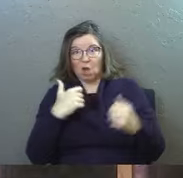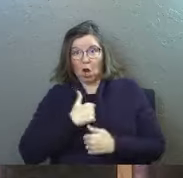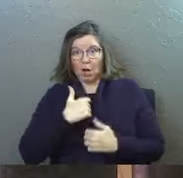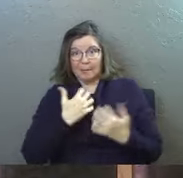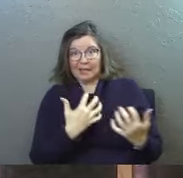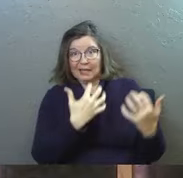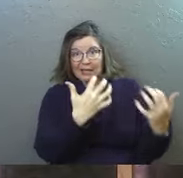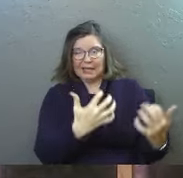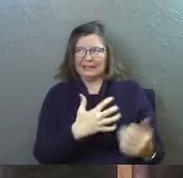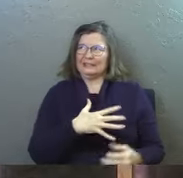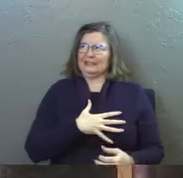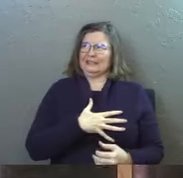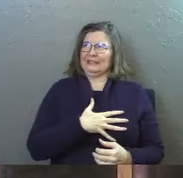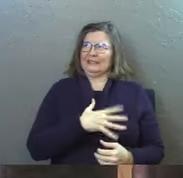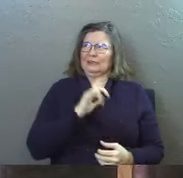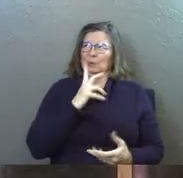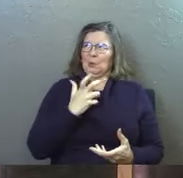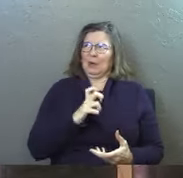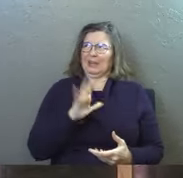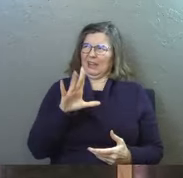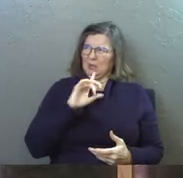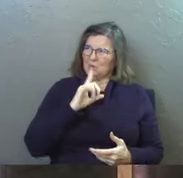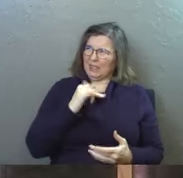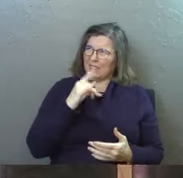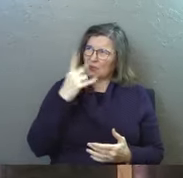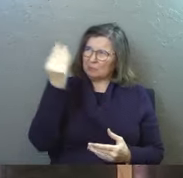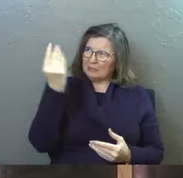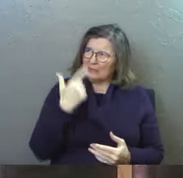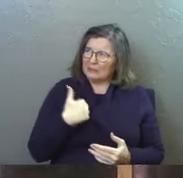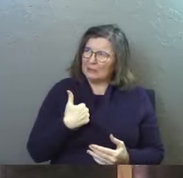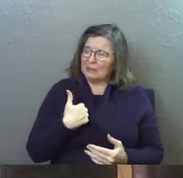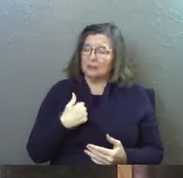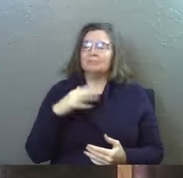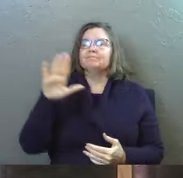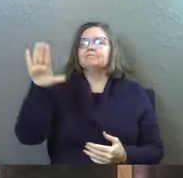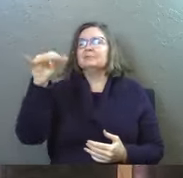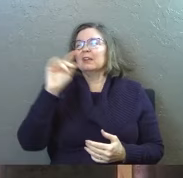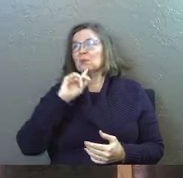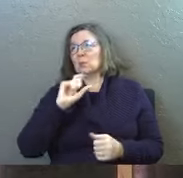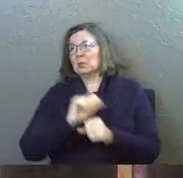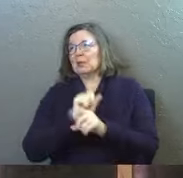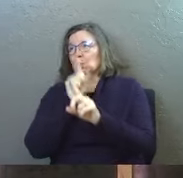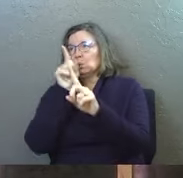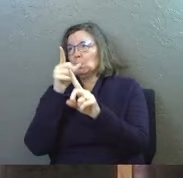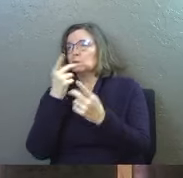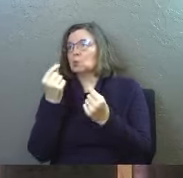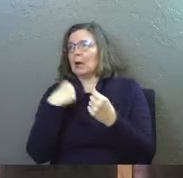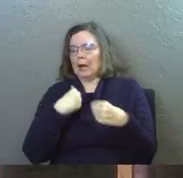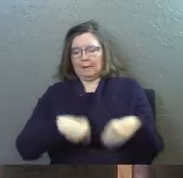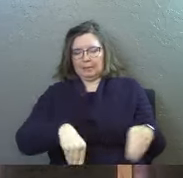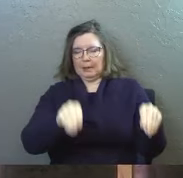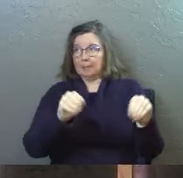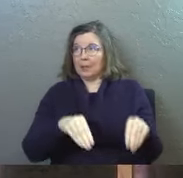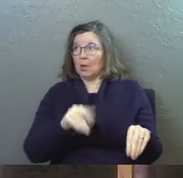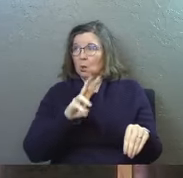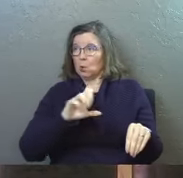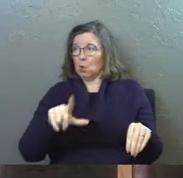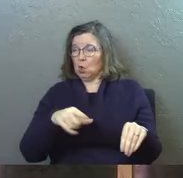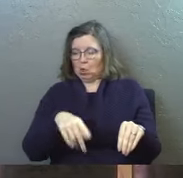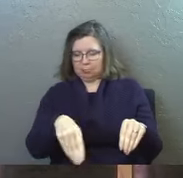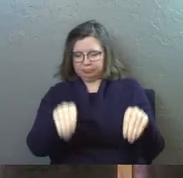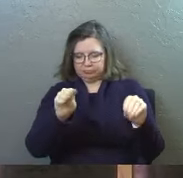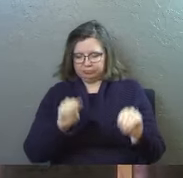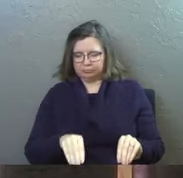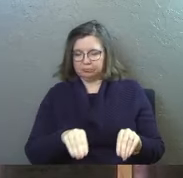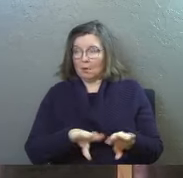this thing where he's like God did you really speak are you sure and so he says God if you really spoke here's what I want you to do I've got this wool fleece which is like a wool